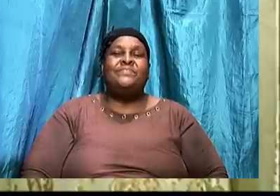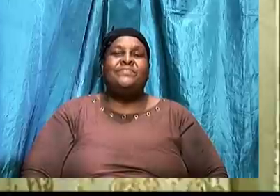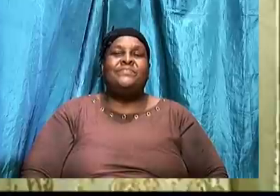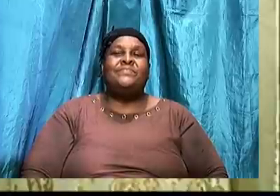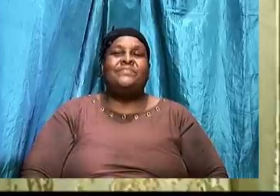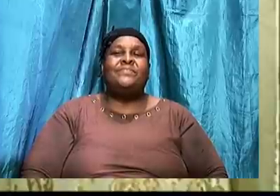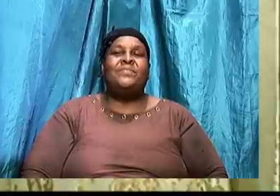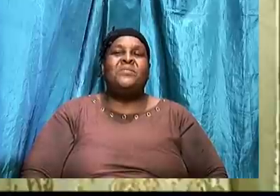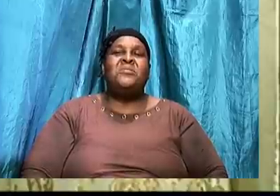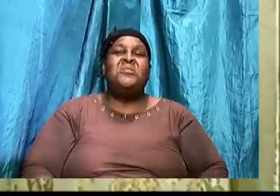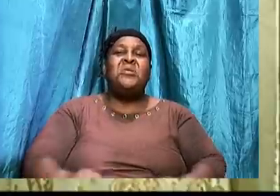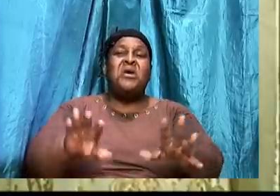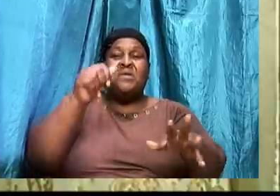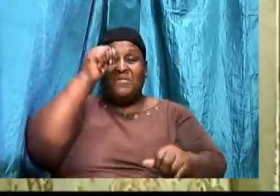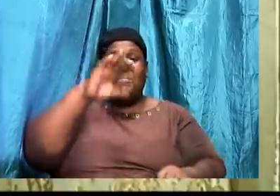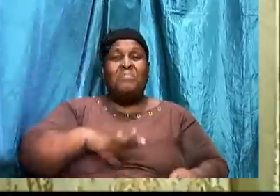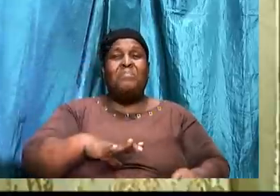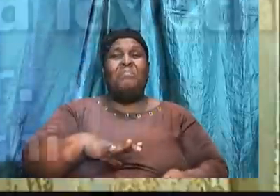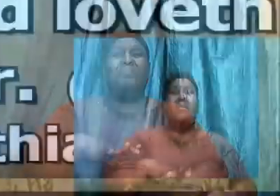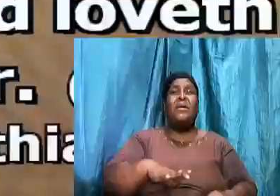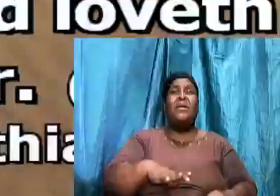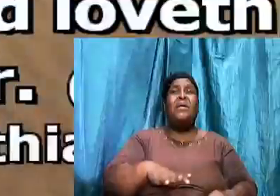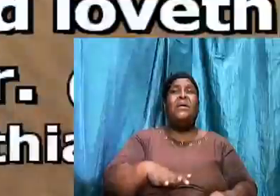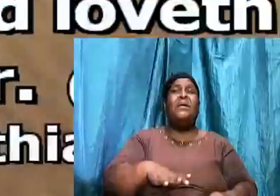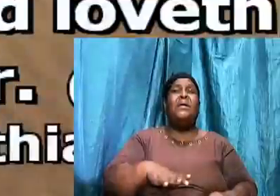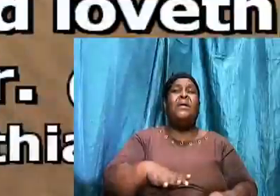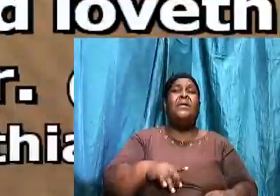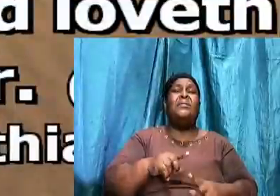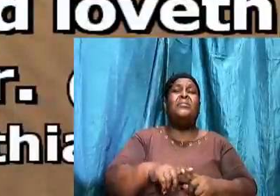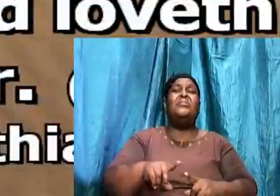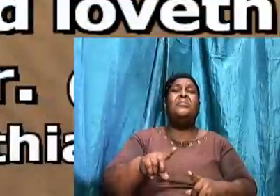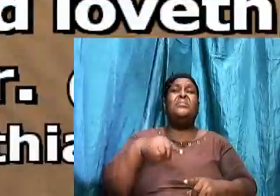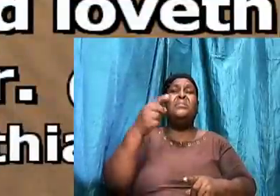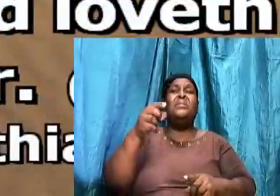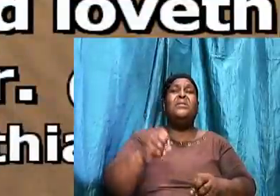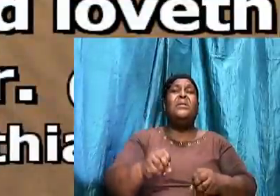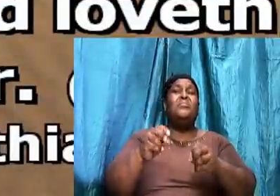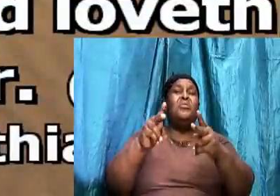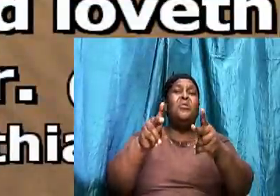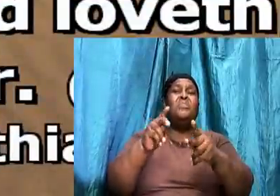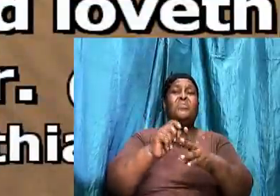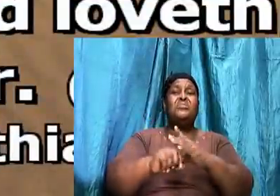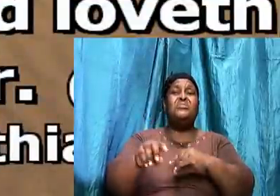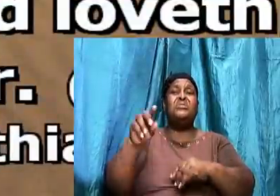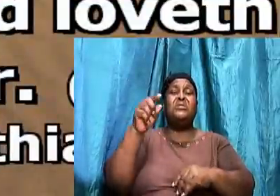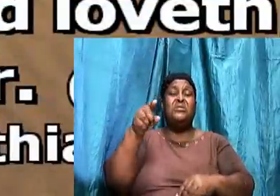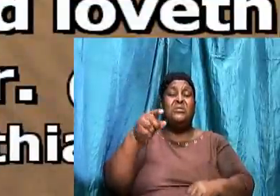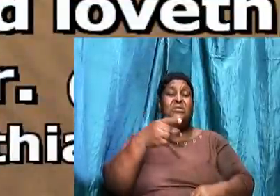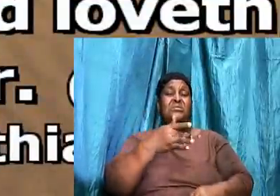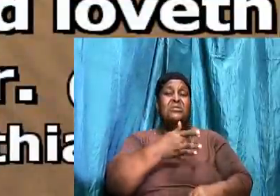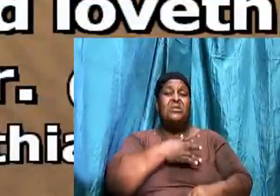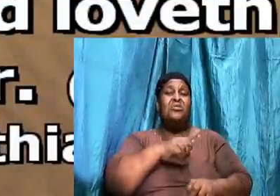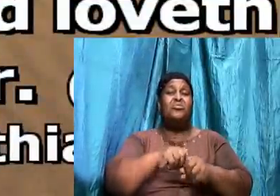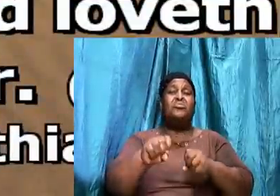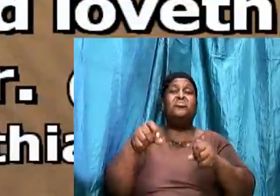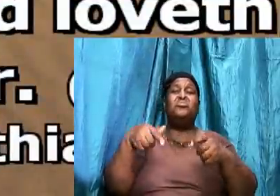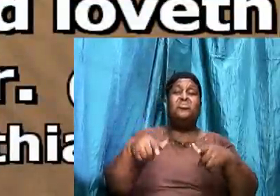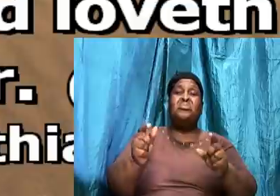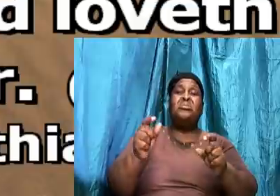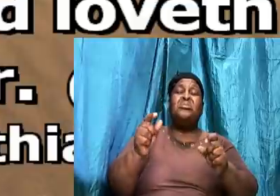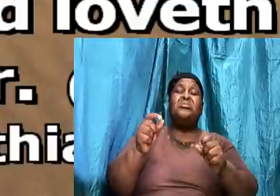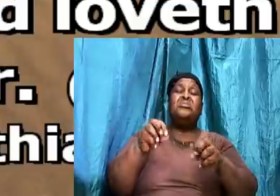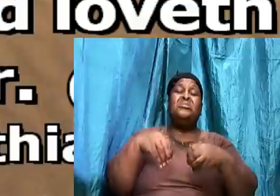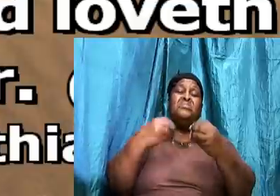Every man. According. As he had. Proposed it. In his heart. So let him give. Not